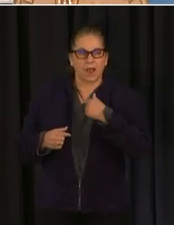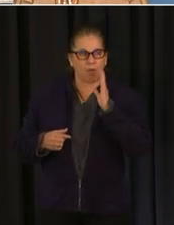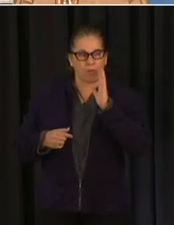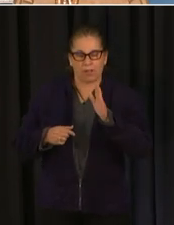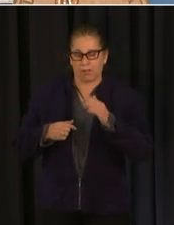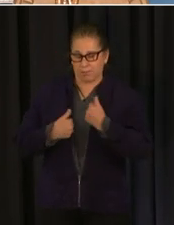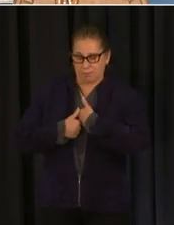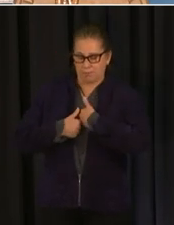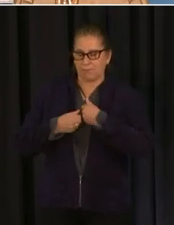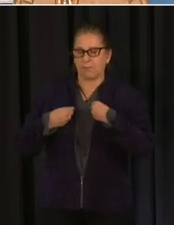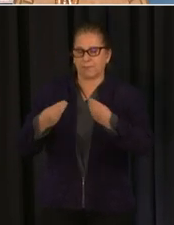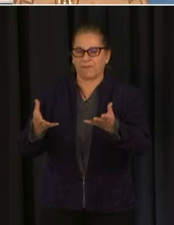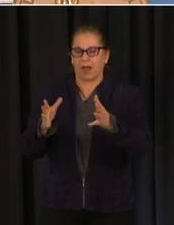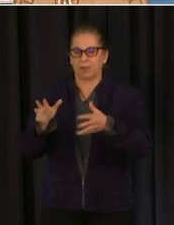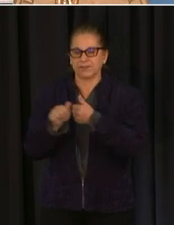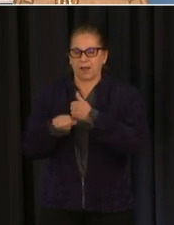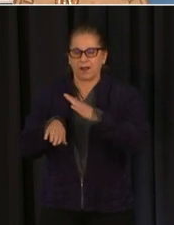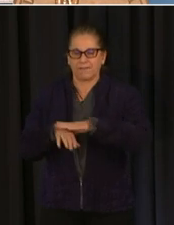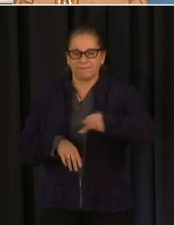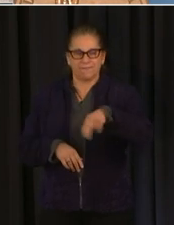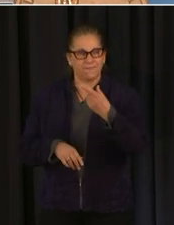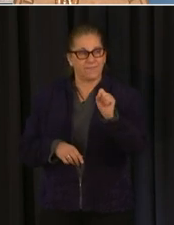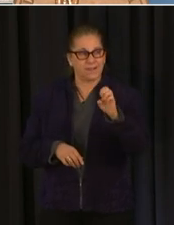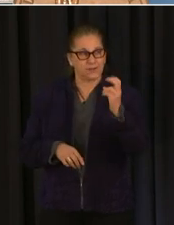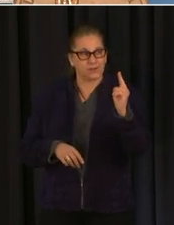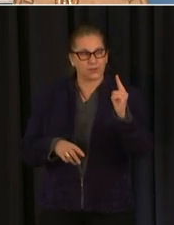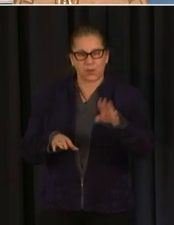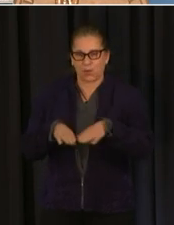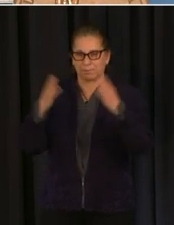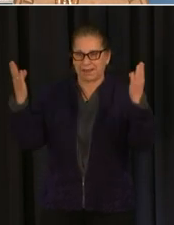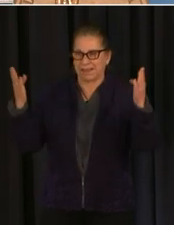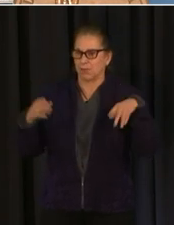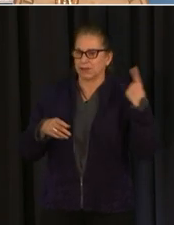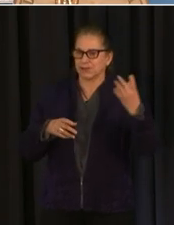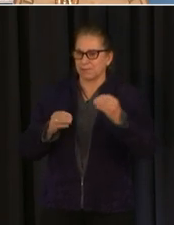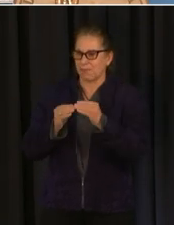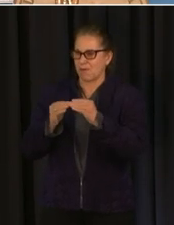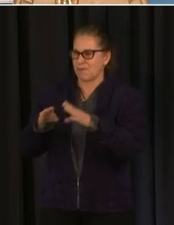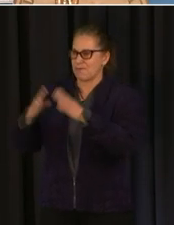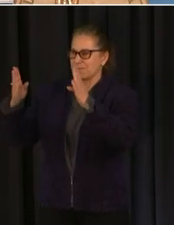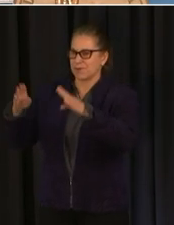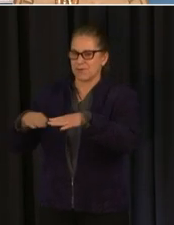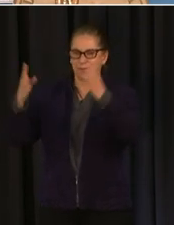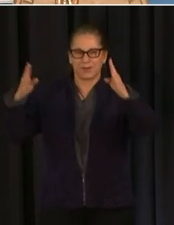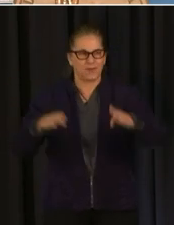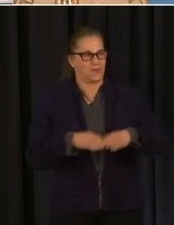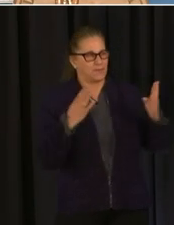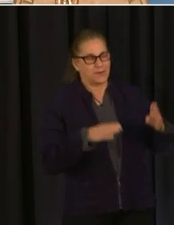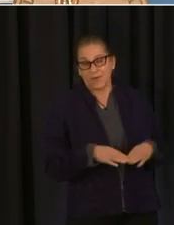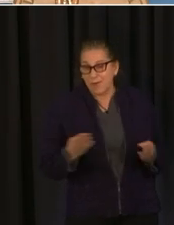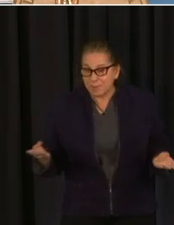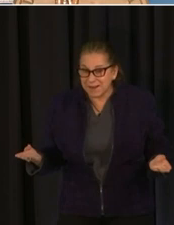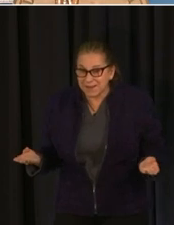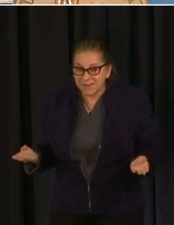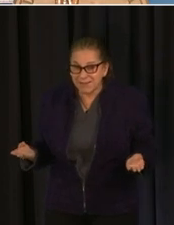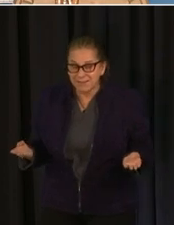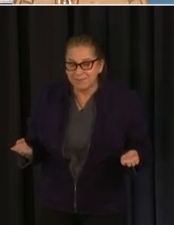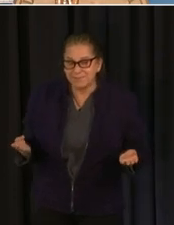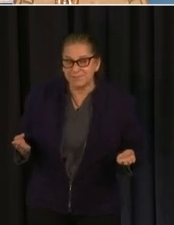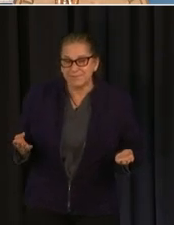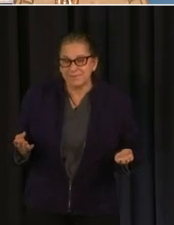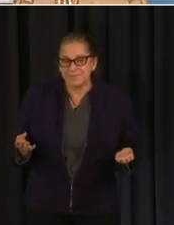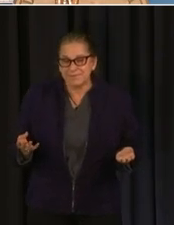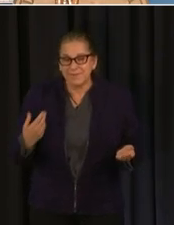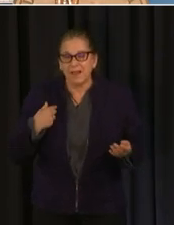and we will also talk about some changes we'll also talk about progress with vaccination